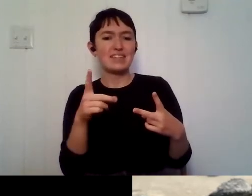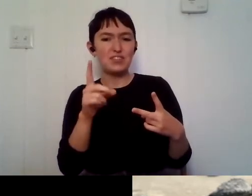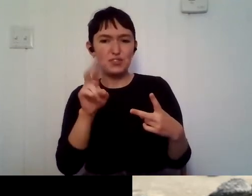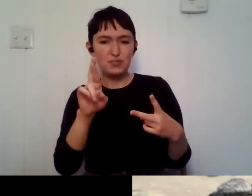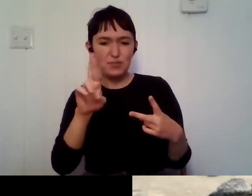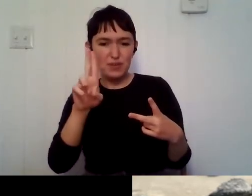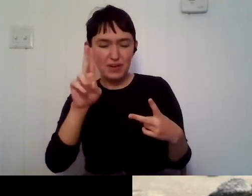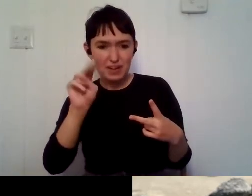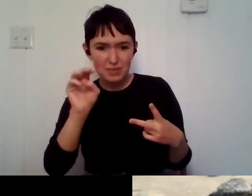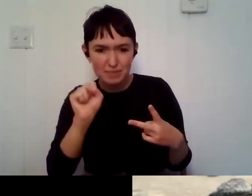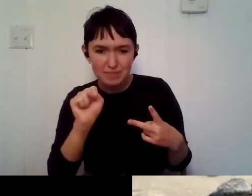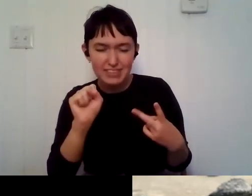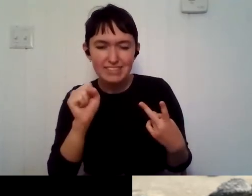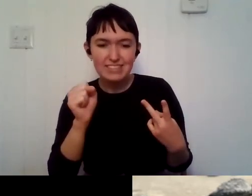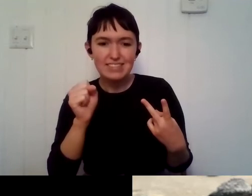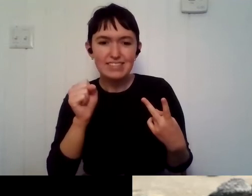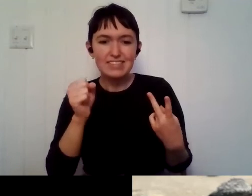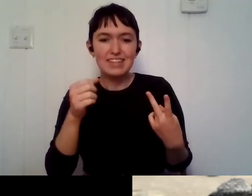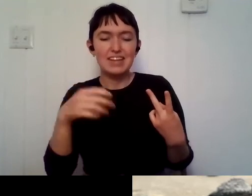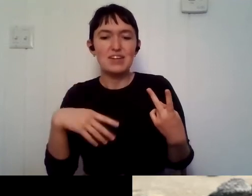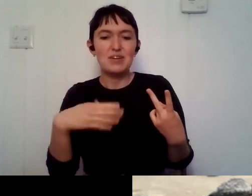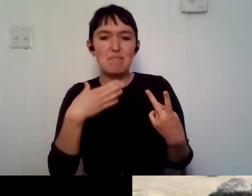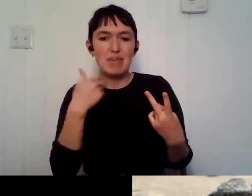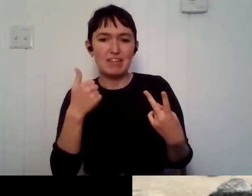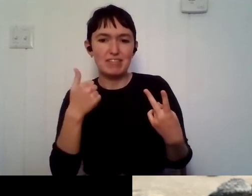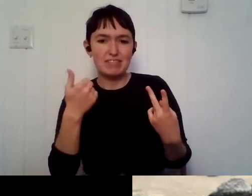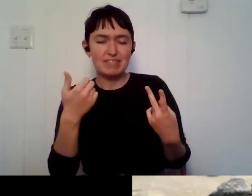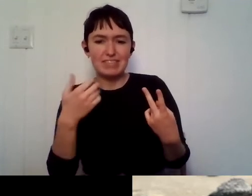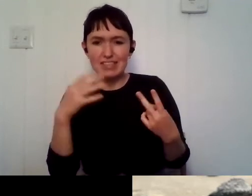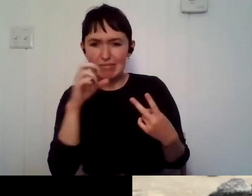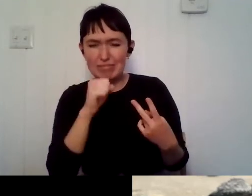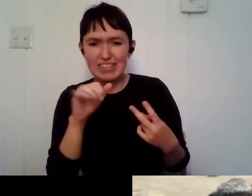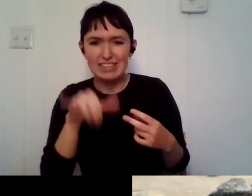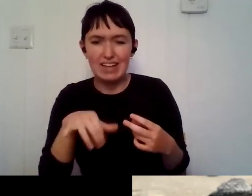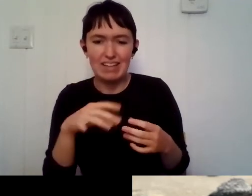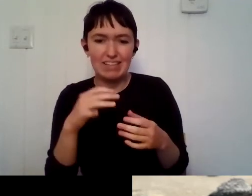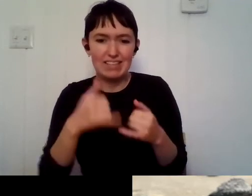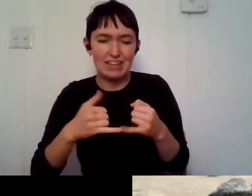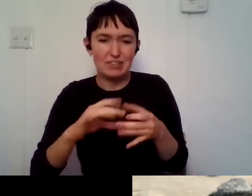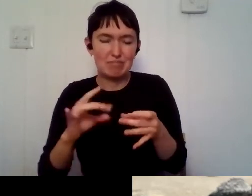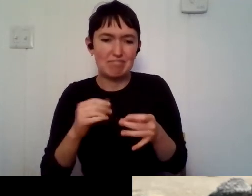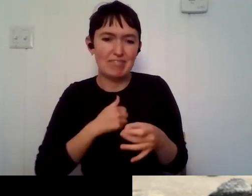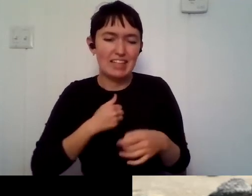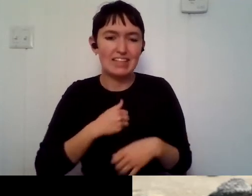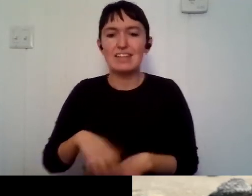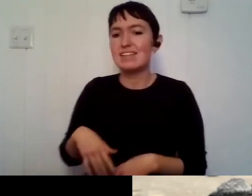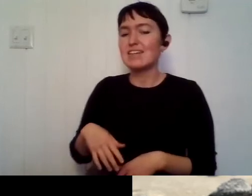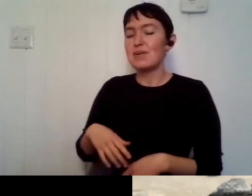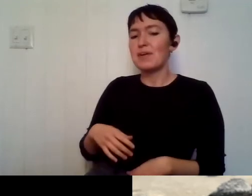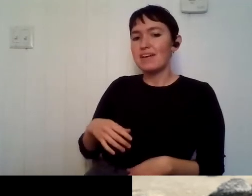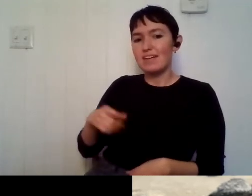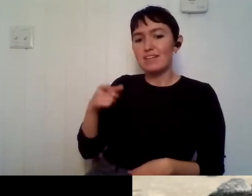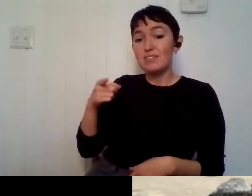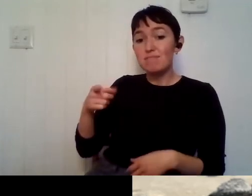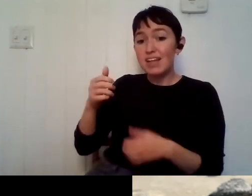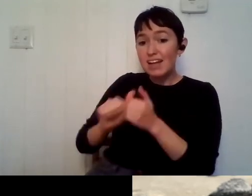essential pieces of information. Thank you so much. Um, is there anything else you'd like to, uh, plug or let everybody know about before we wrap up?